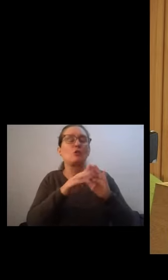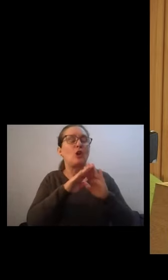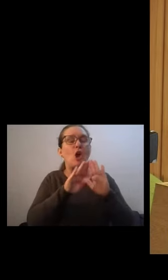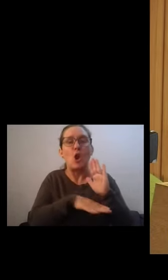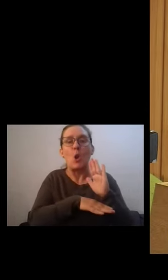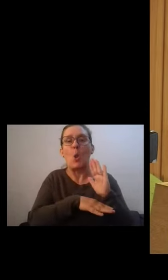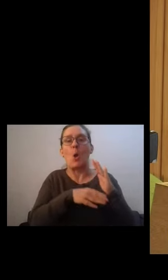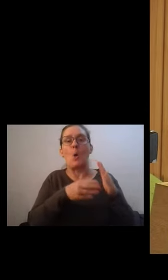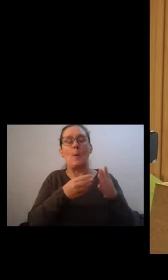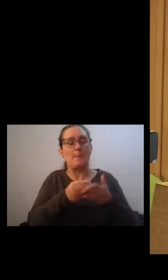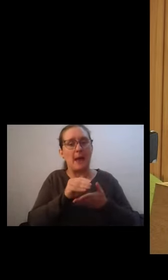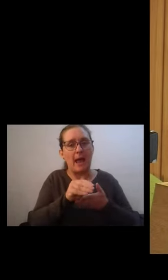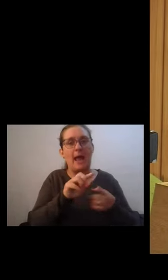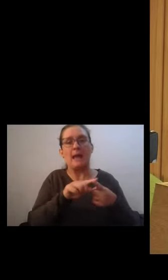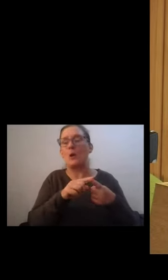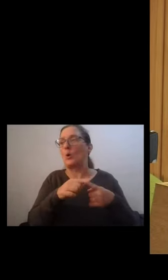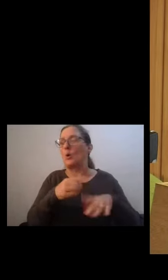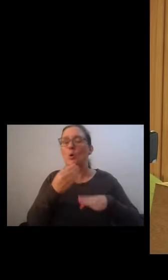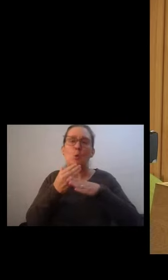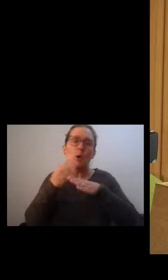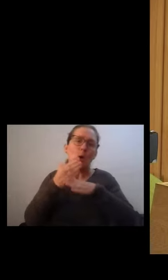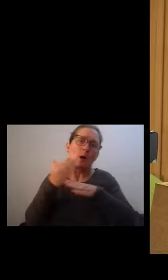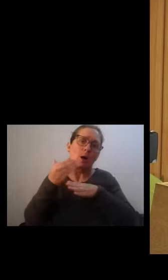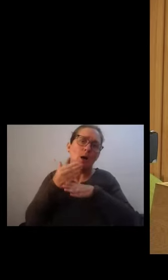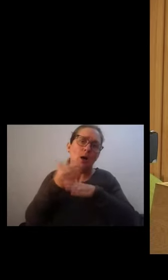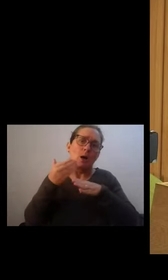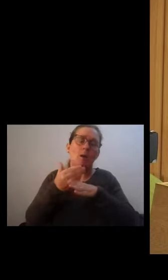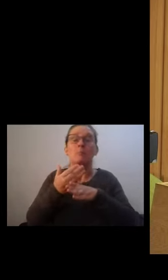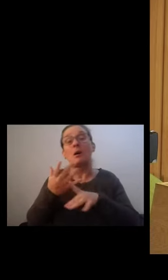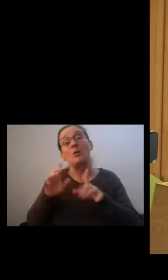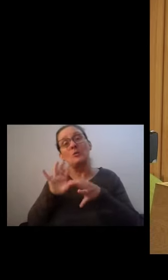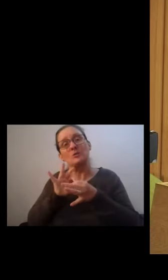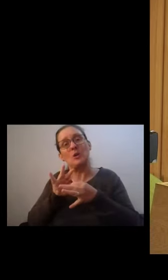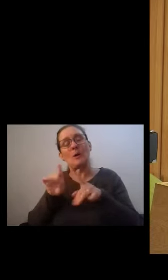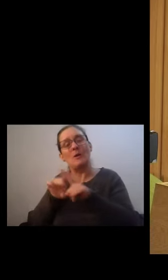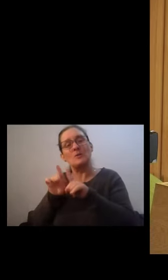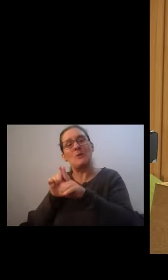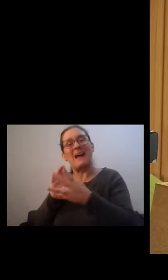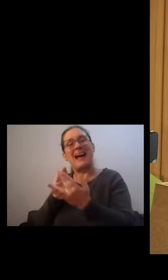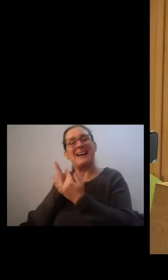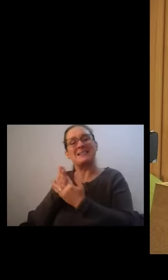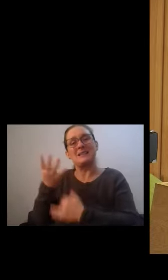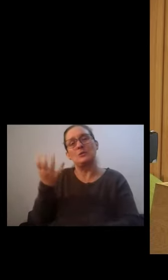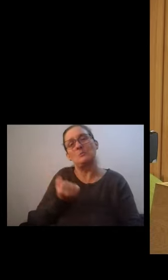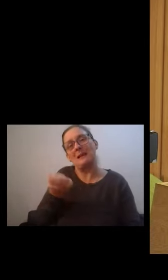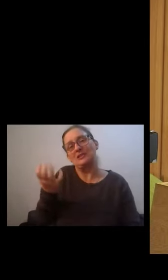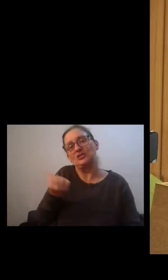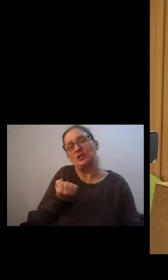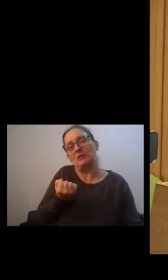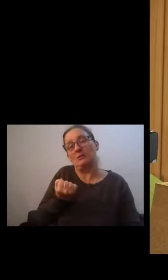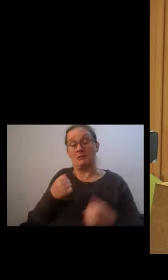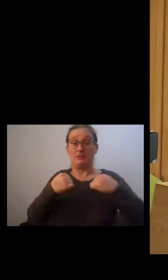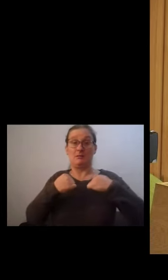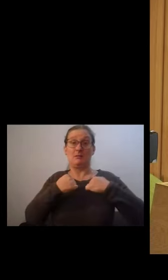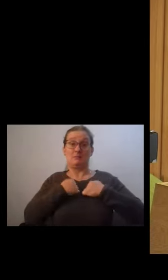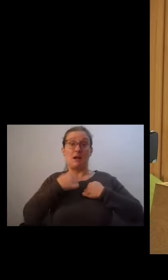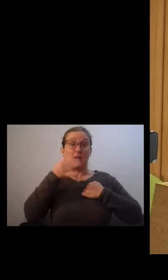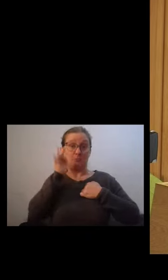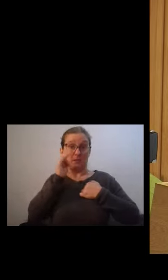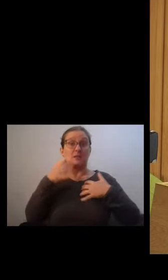hours. It includes pension access, in which my committee has a very keen interest,